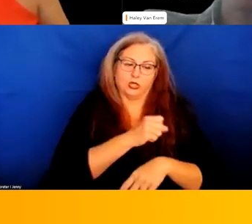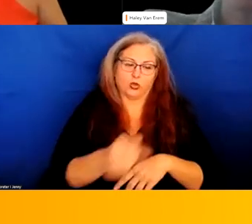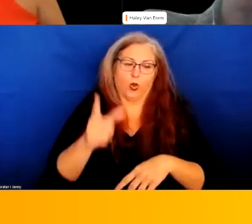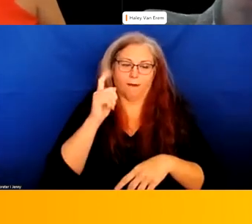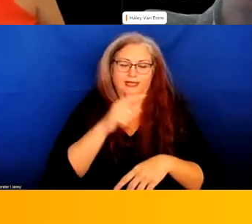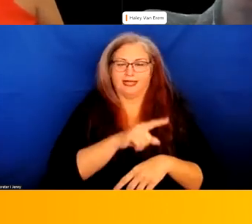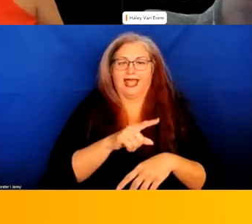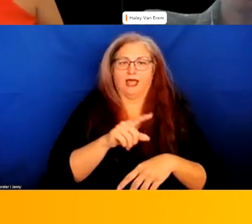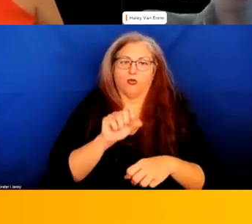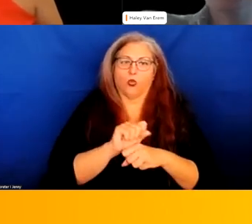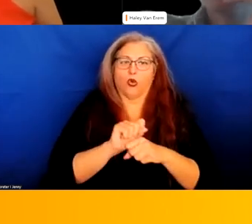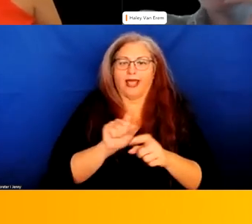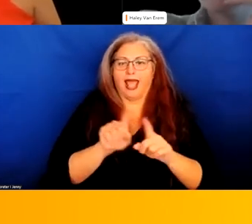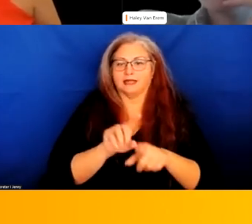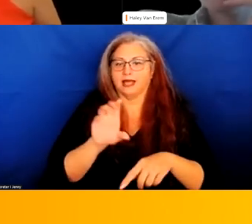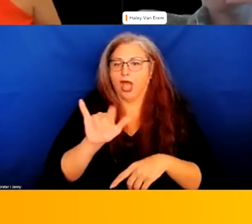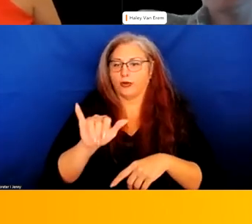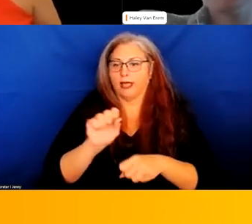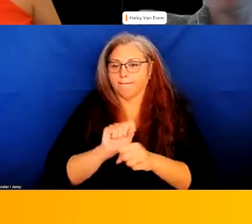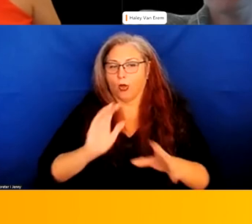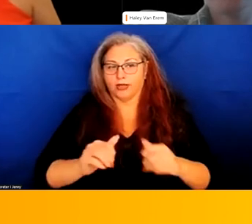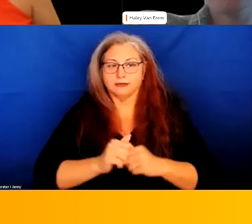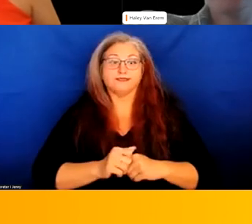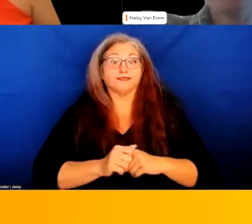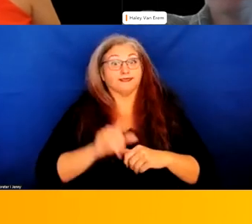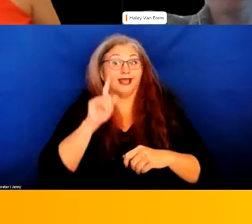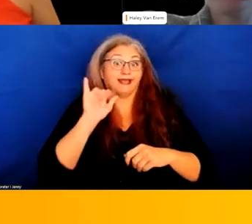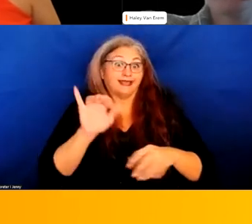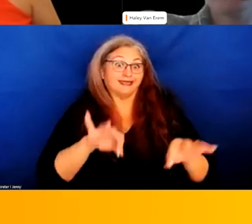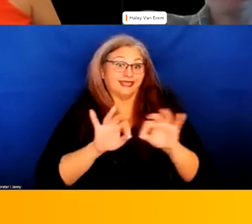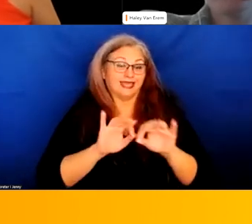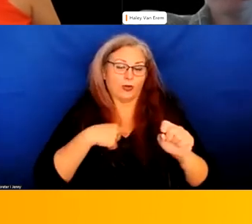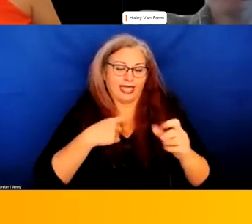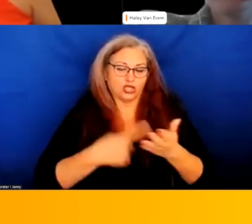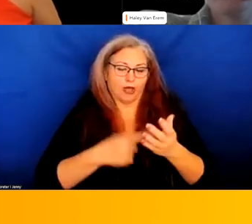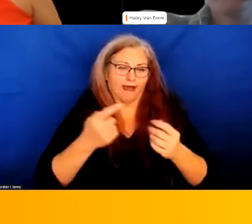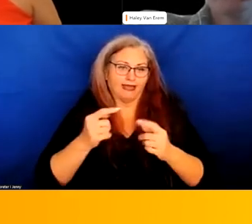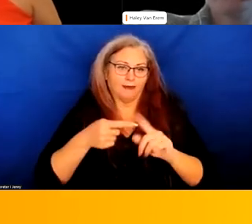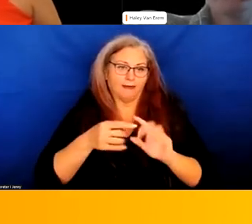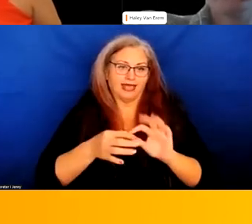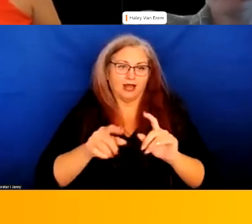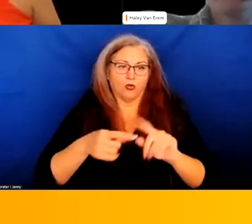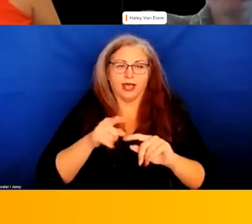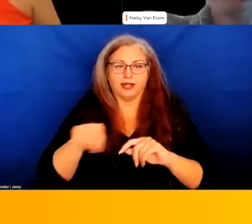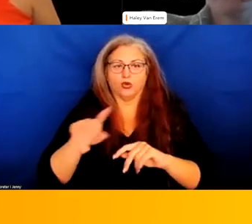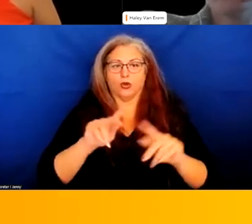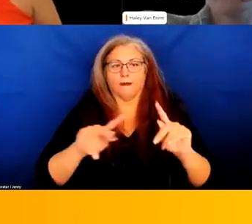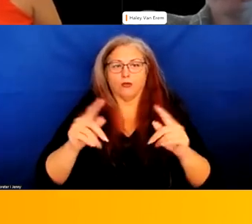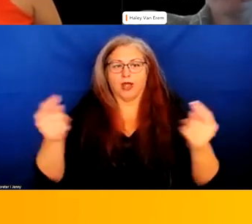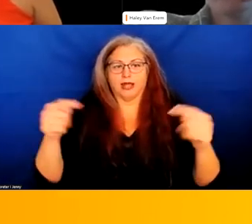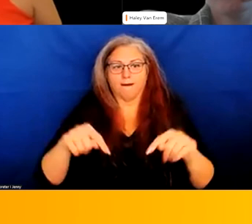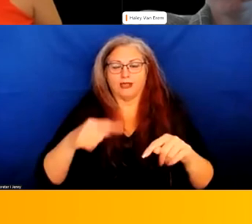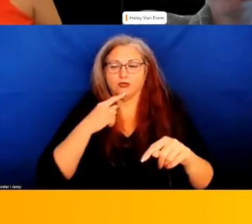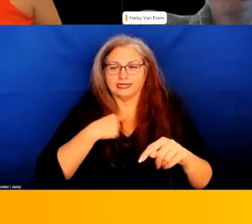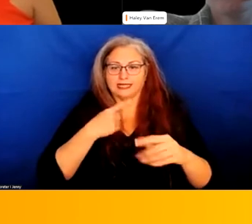county employee yes yeah and i think that's key and we can talk a little bit about that when people um come back and tell